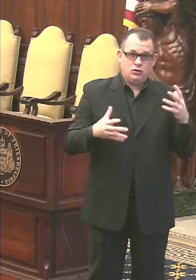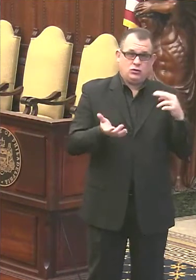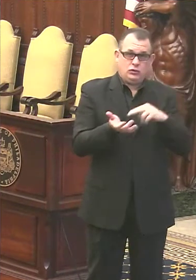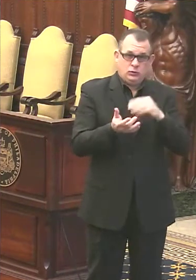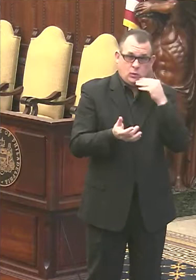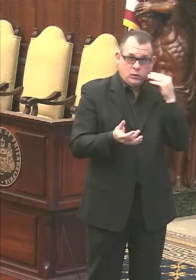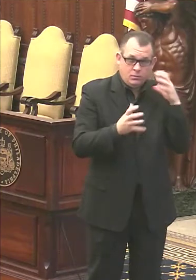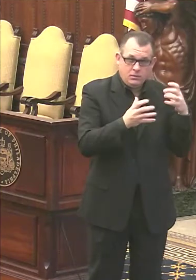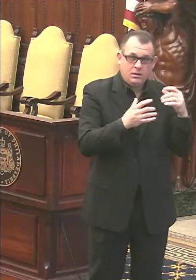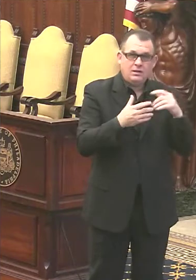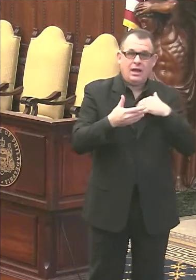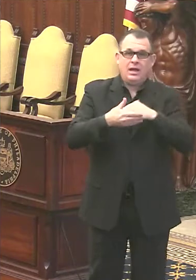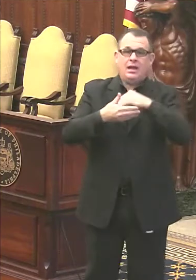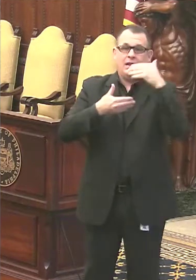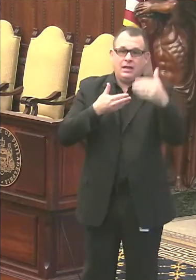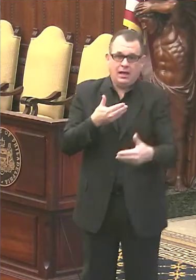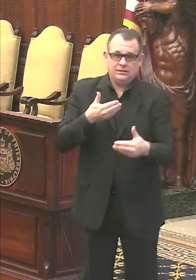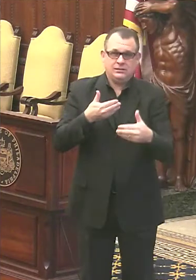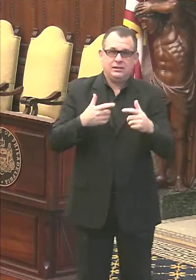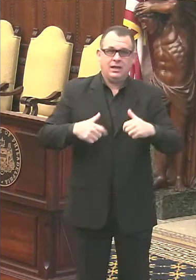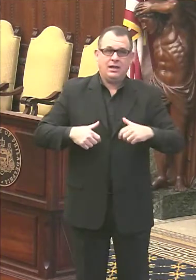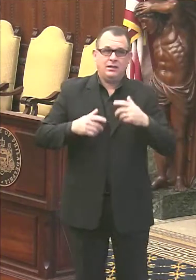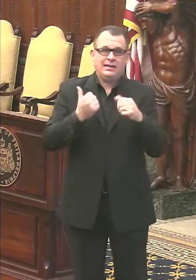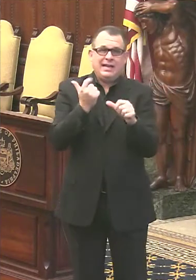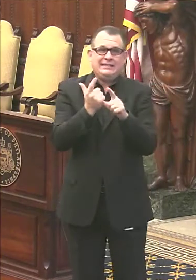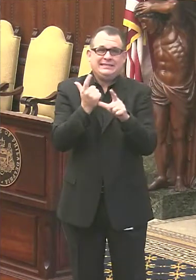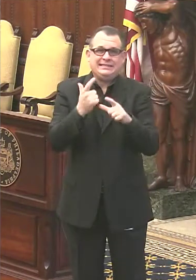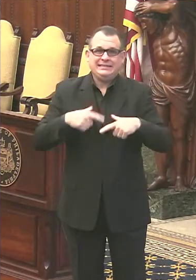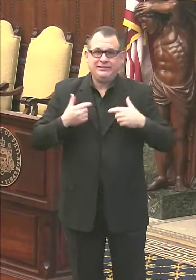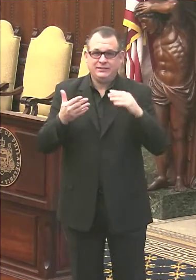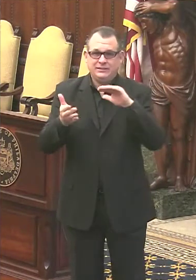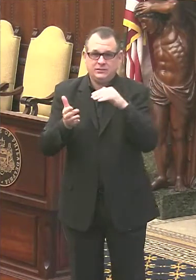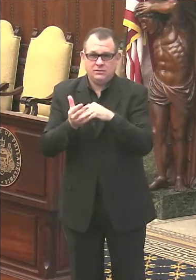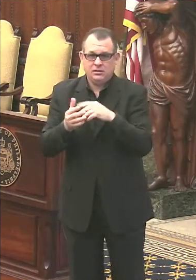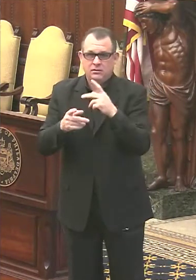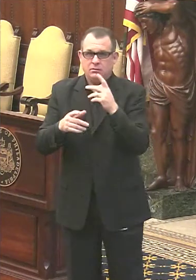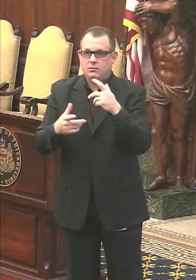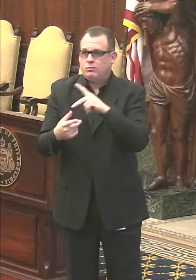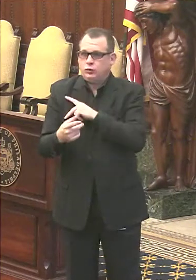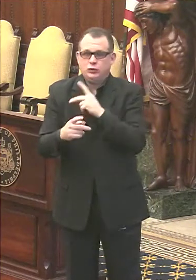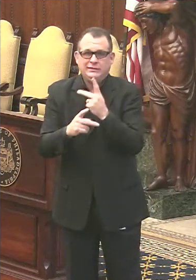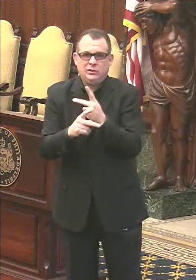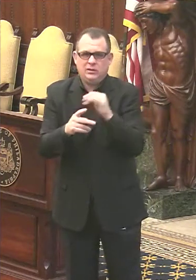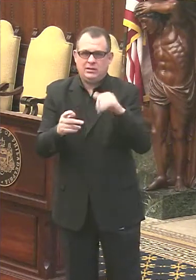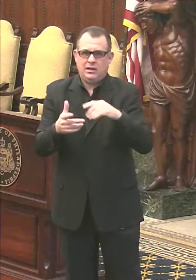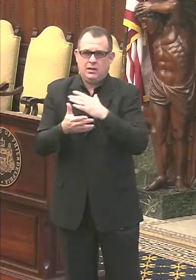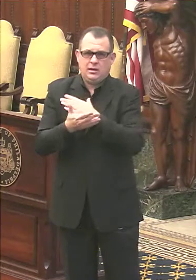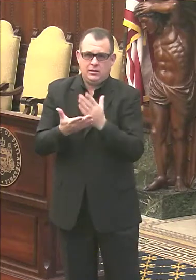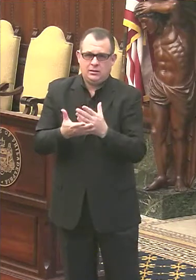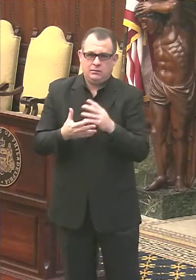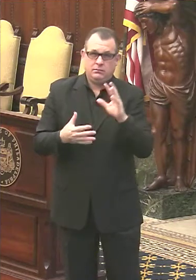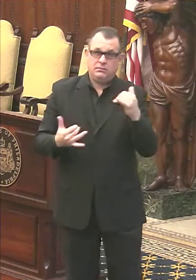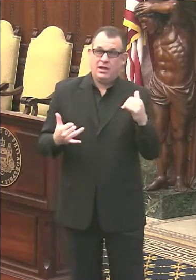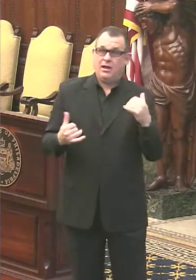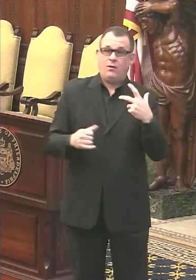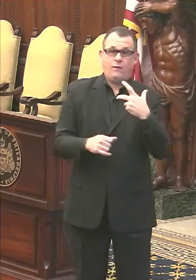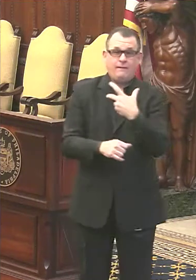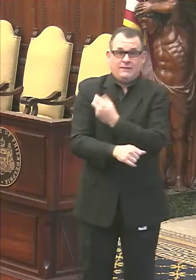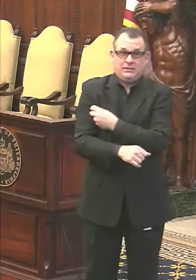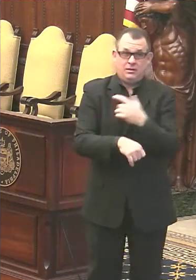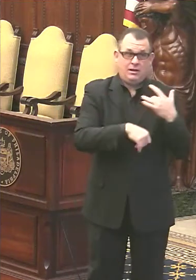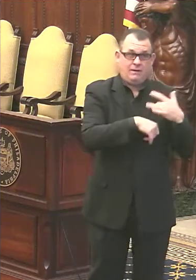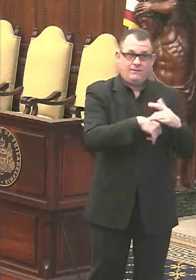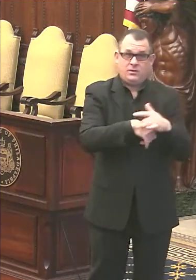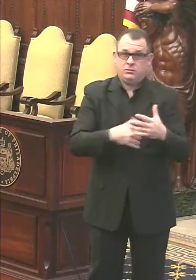assisted living centers and personal care homes. Now, let me talk to you about the vaccine availability. This week, we were